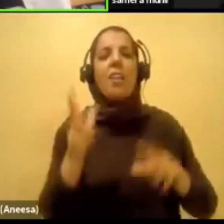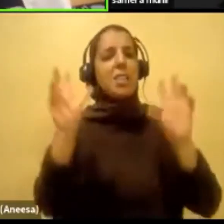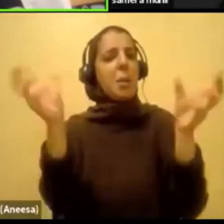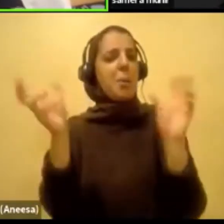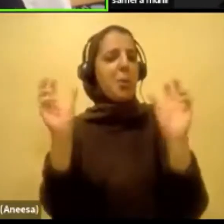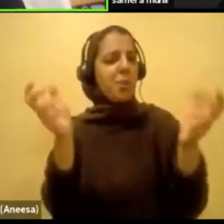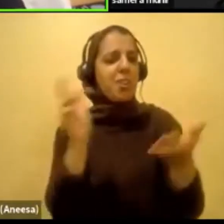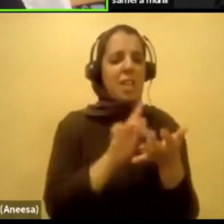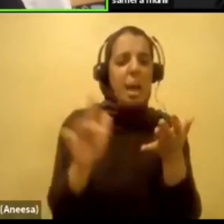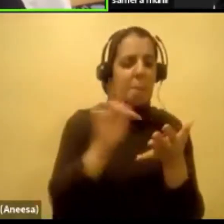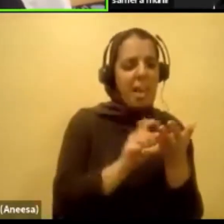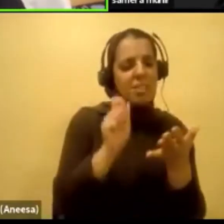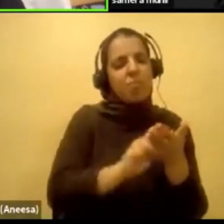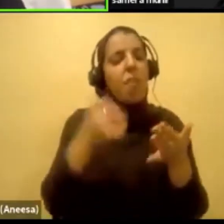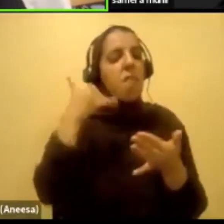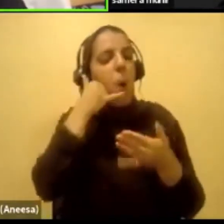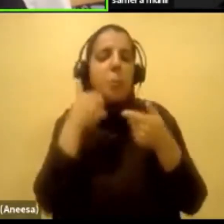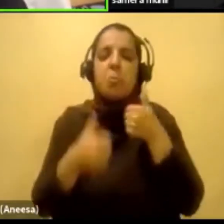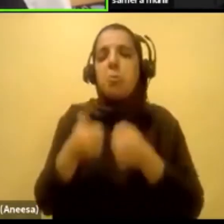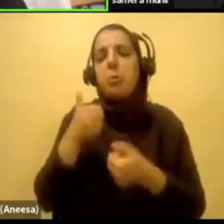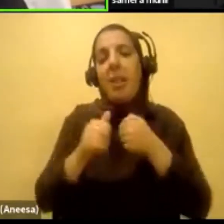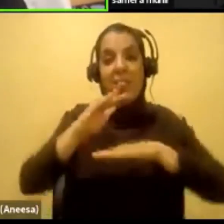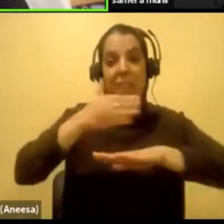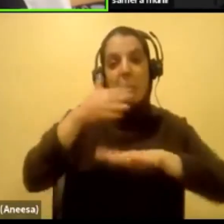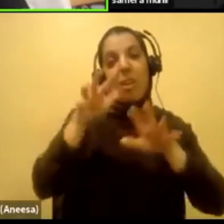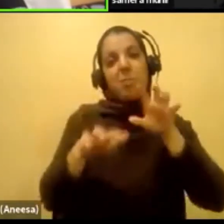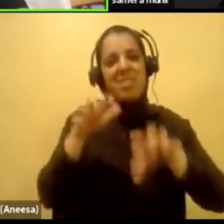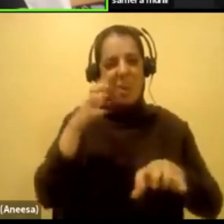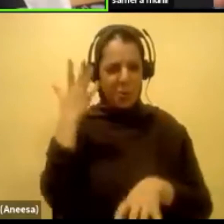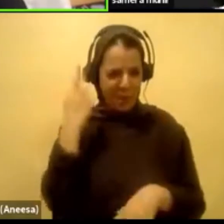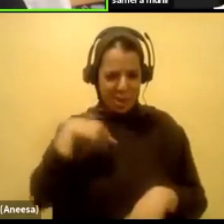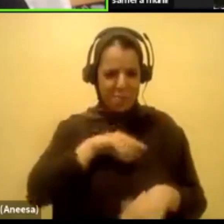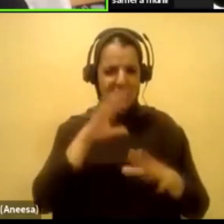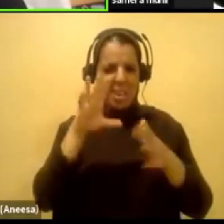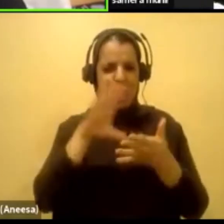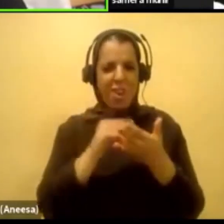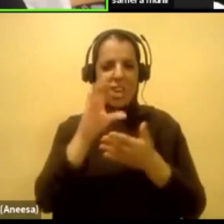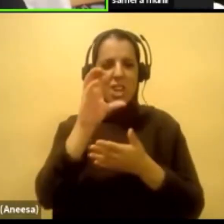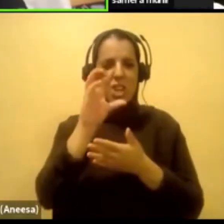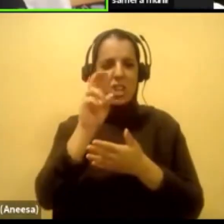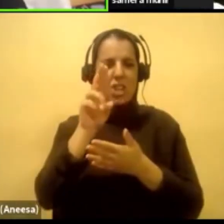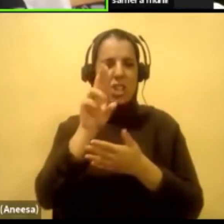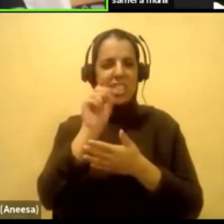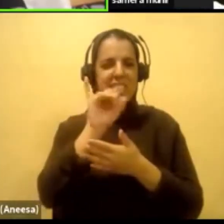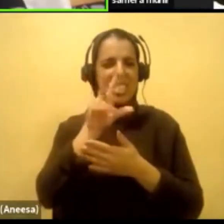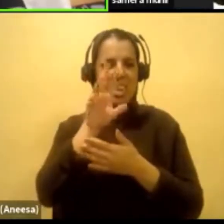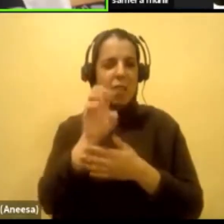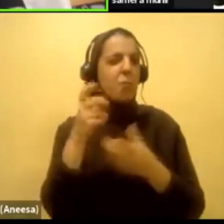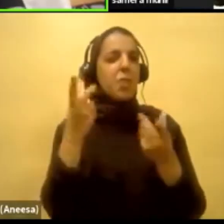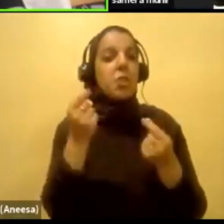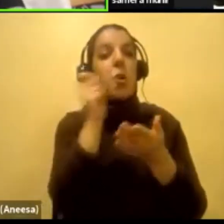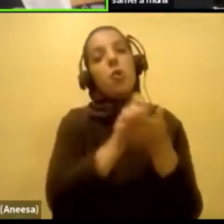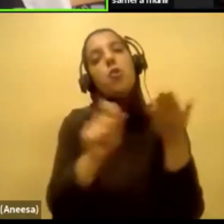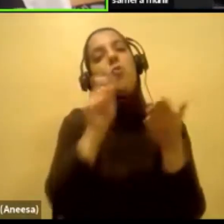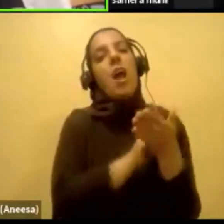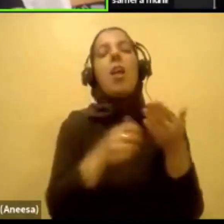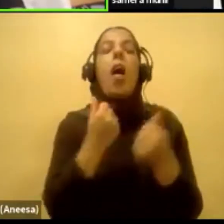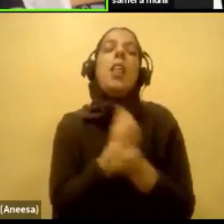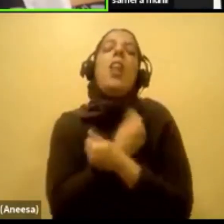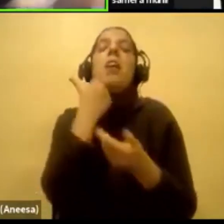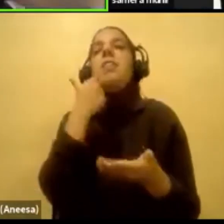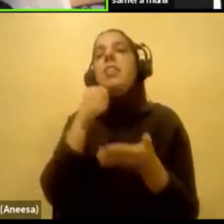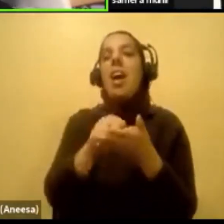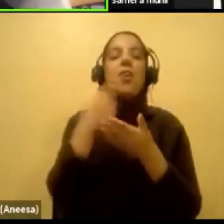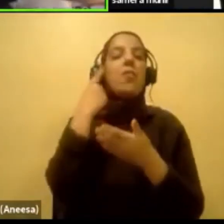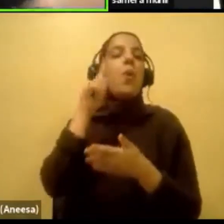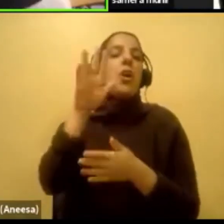iPads, on our phones, on our laptops. Like, why are we learning cursive writing? What are you going to do, write a Romeo and Juliet love letter for, for your